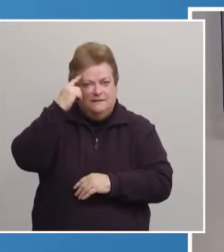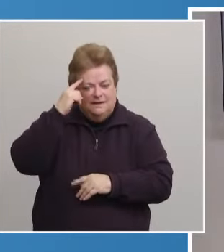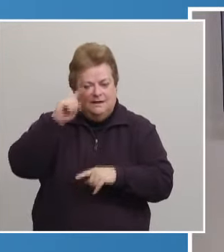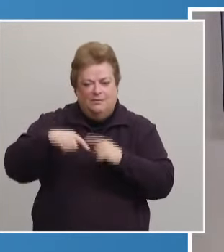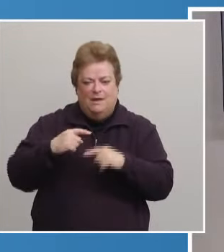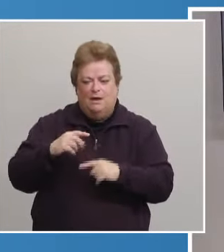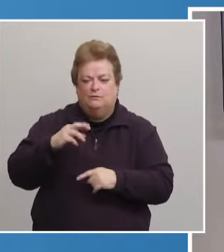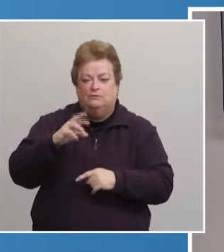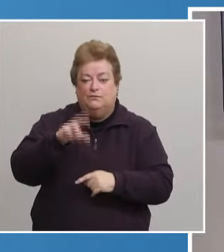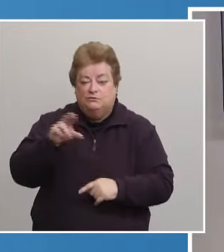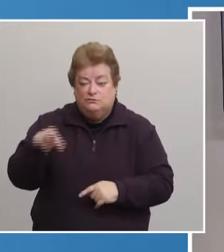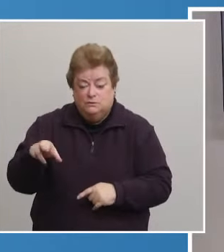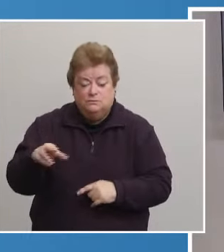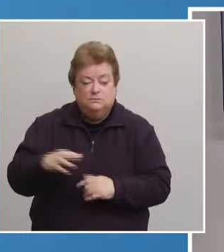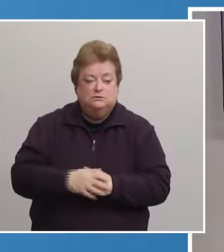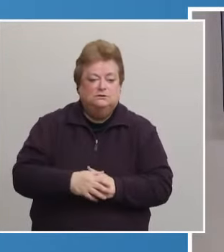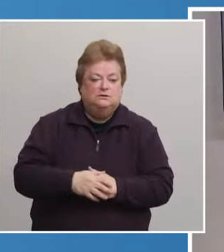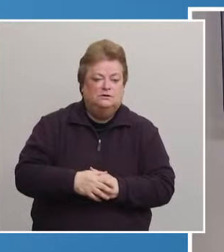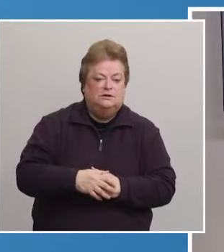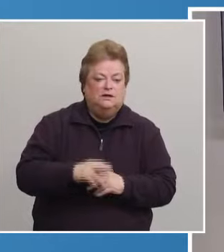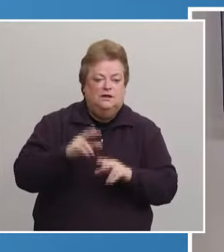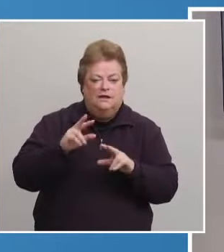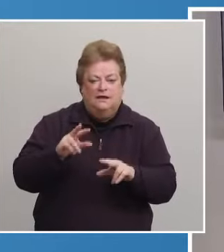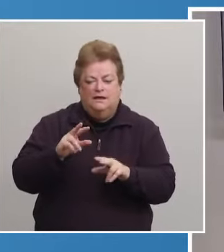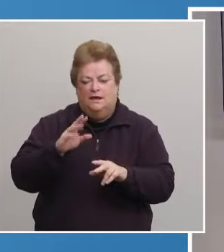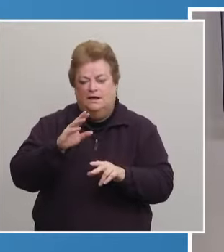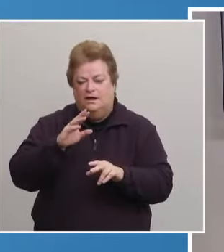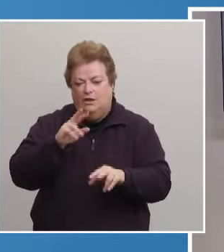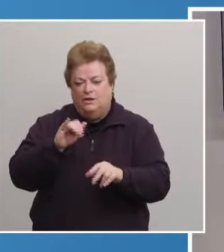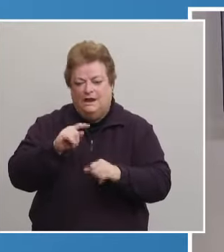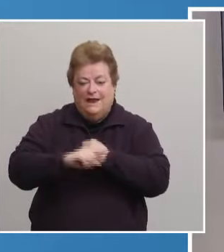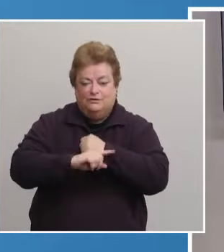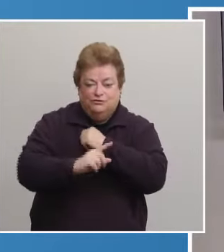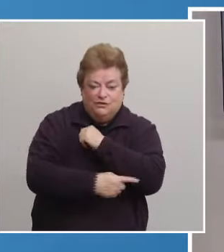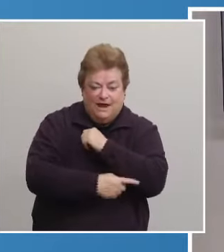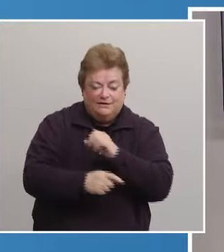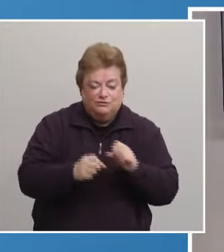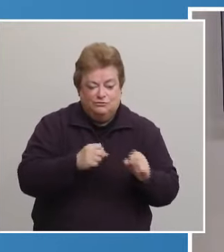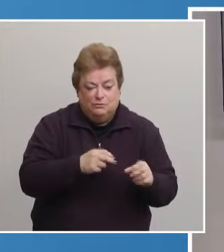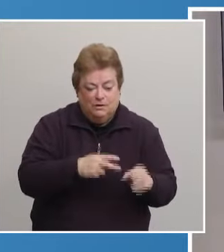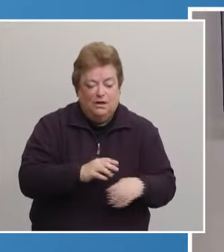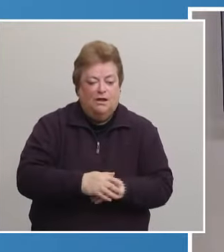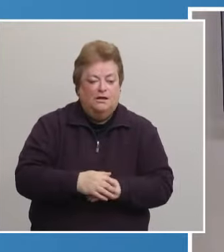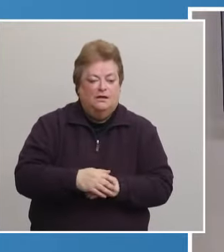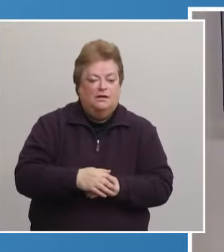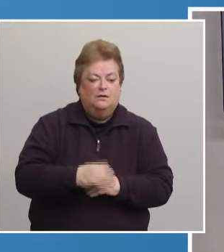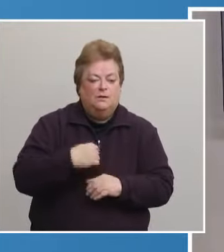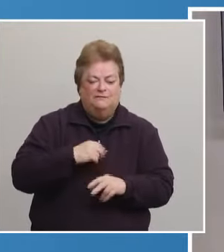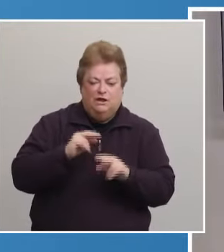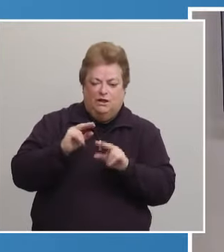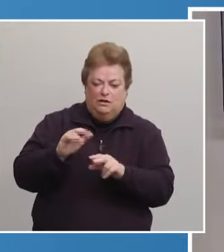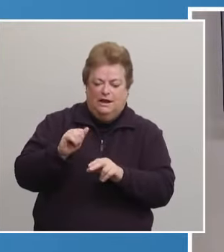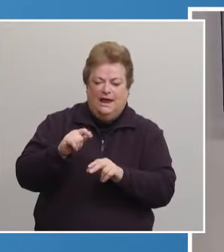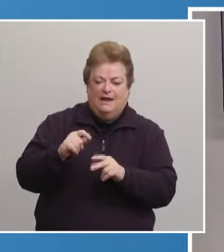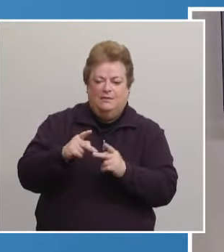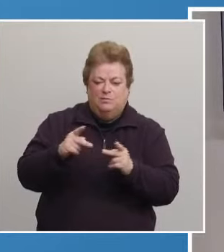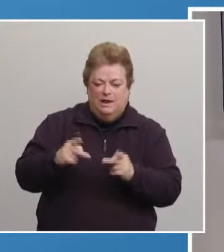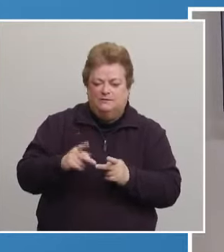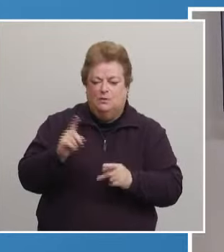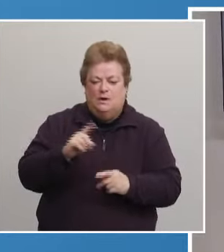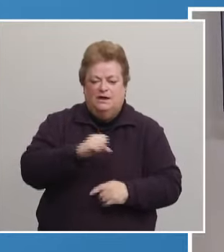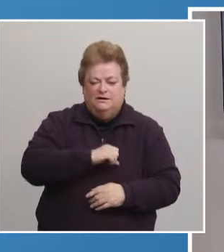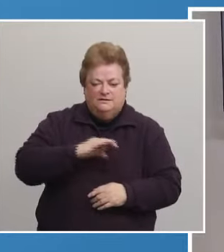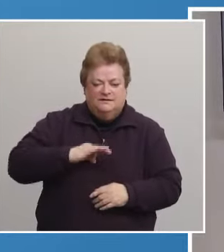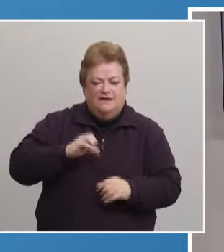locations. We have to think about trash facilities. We have to think about a place that our staff can safely rest,